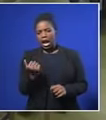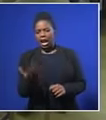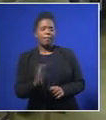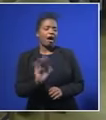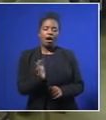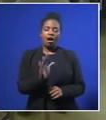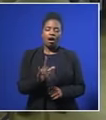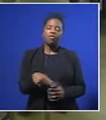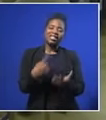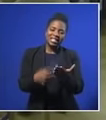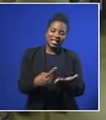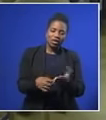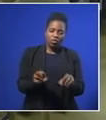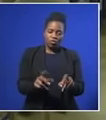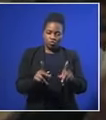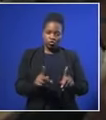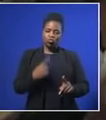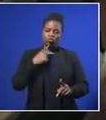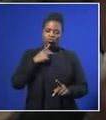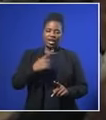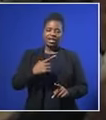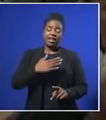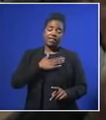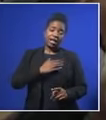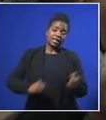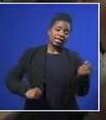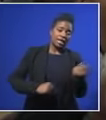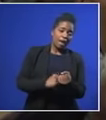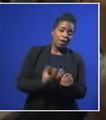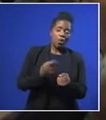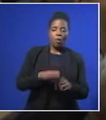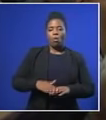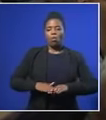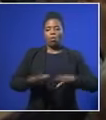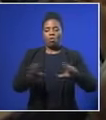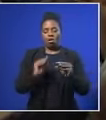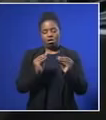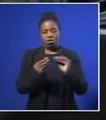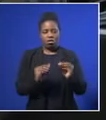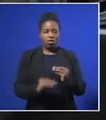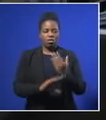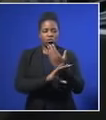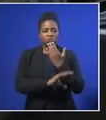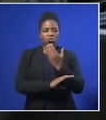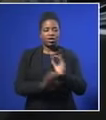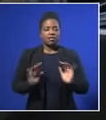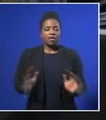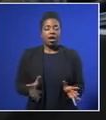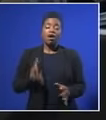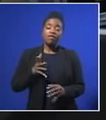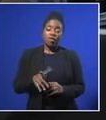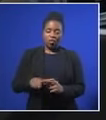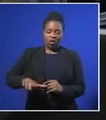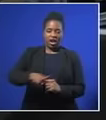It was simply an opportunity to state if they were for or against the amendment of the Constitution to allow for land